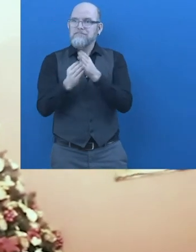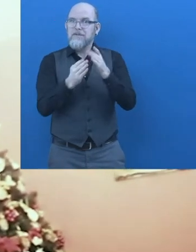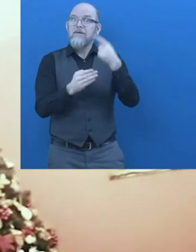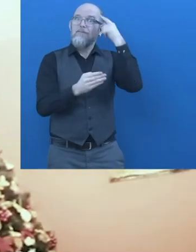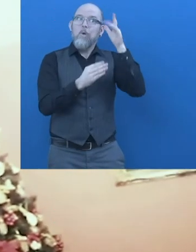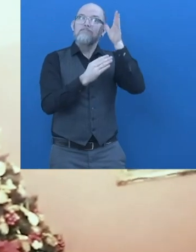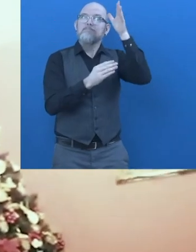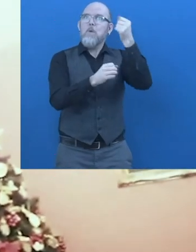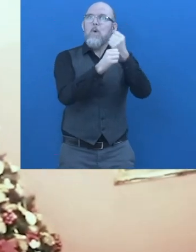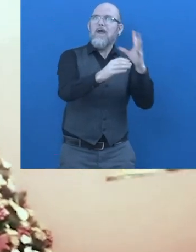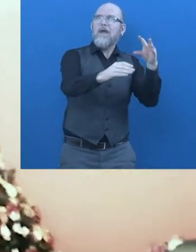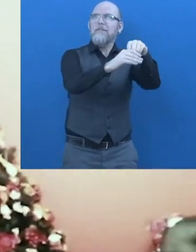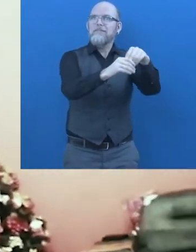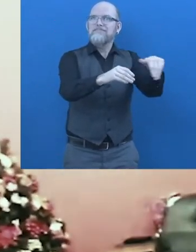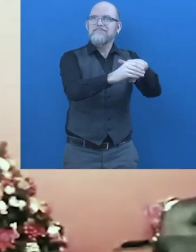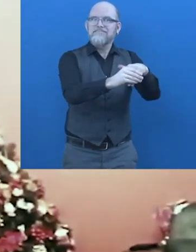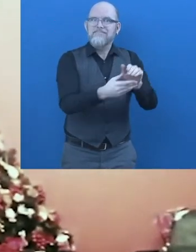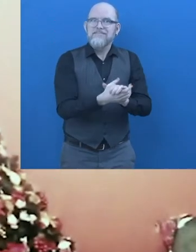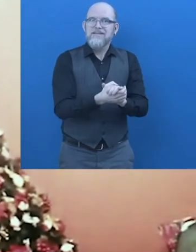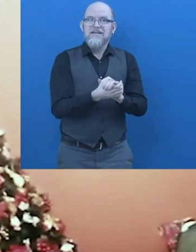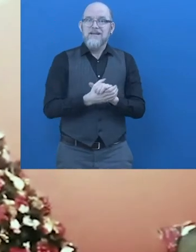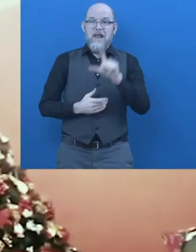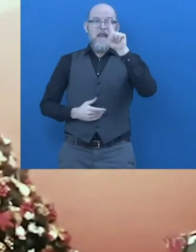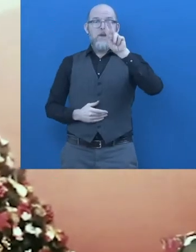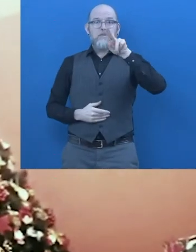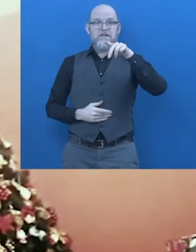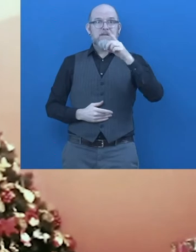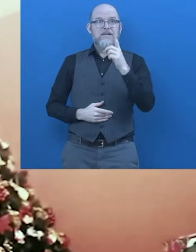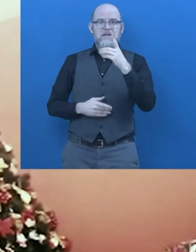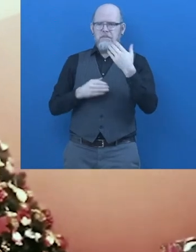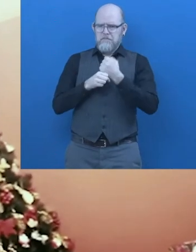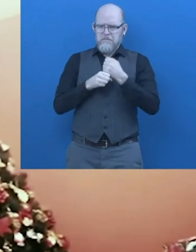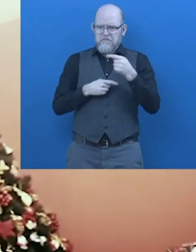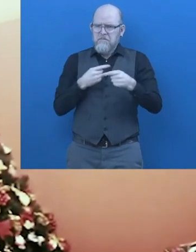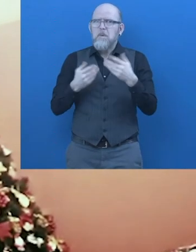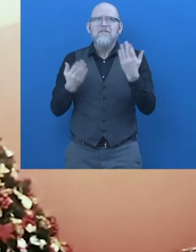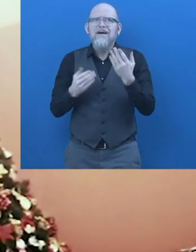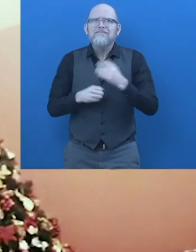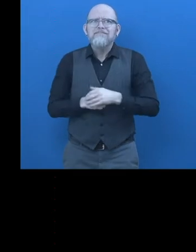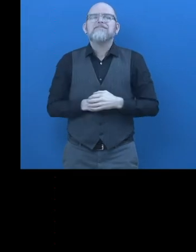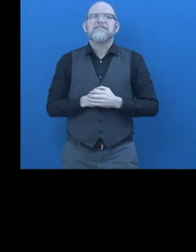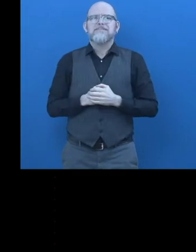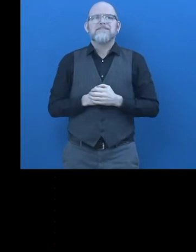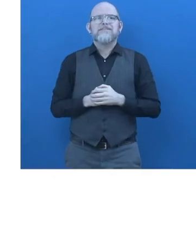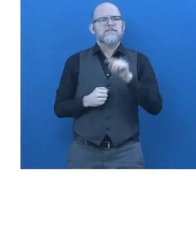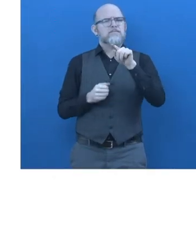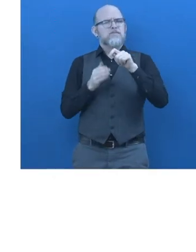specialized in so that they are more ready for having a job later on.